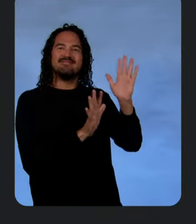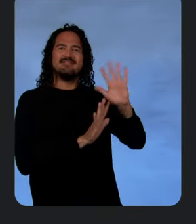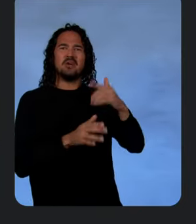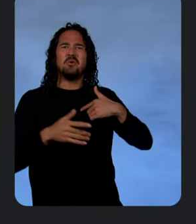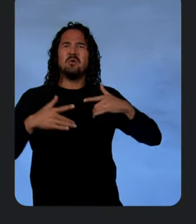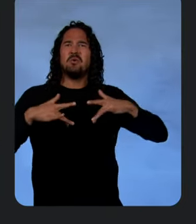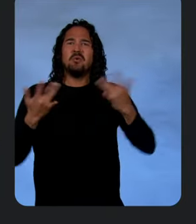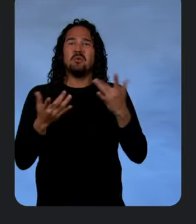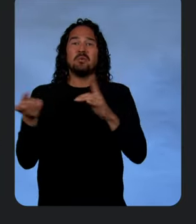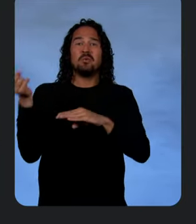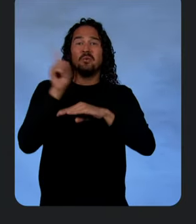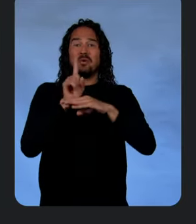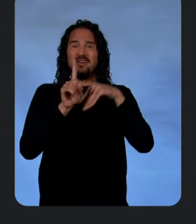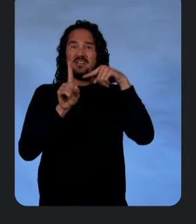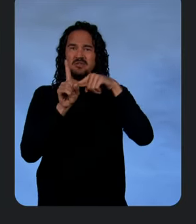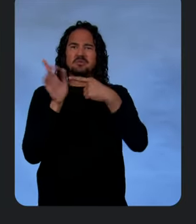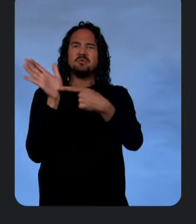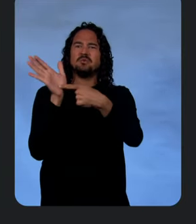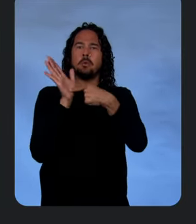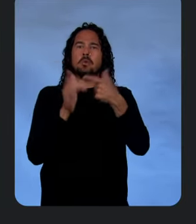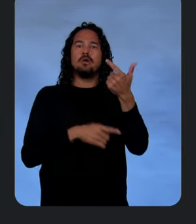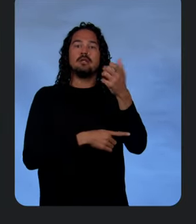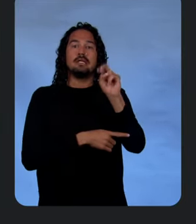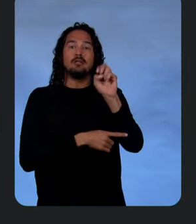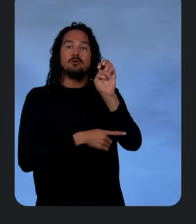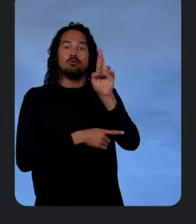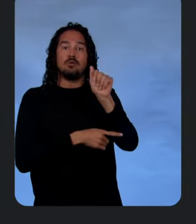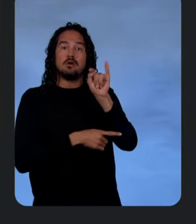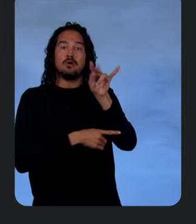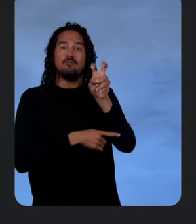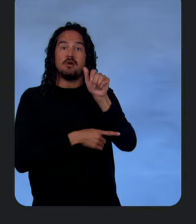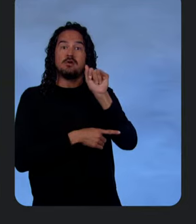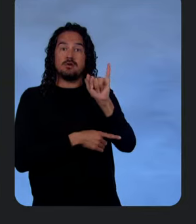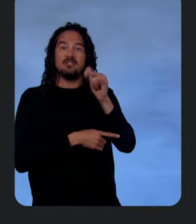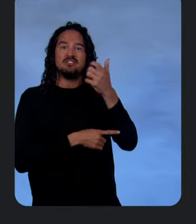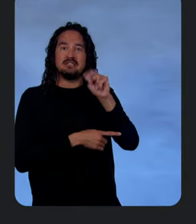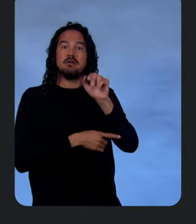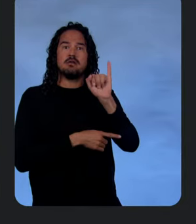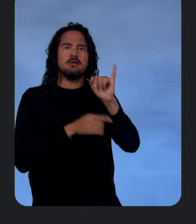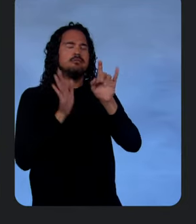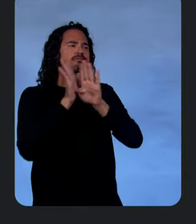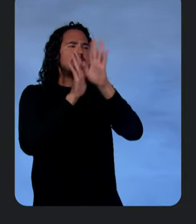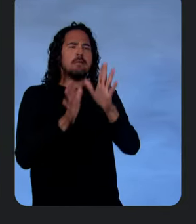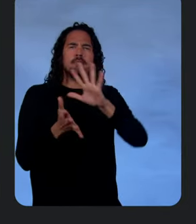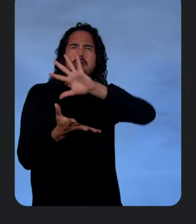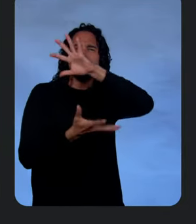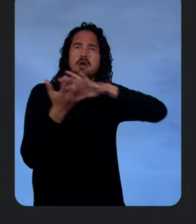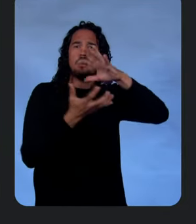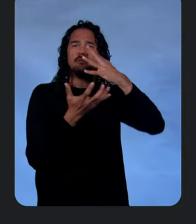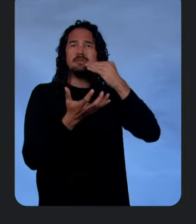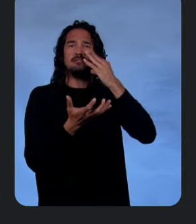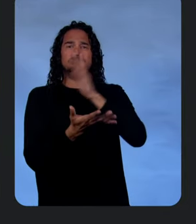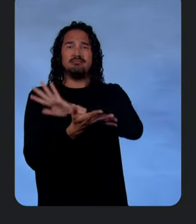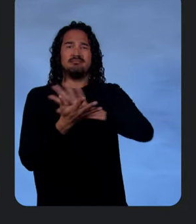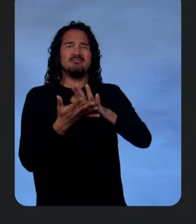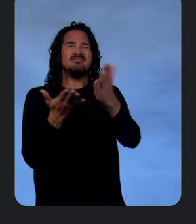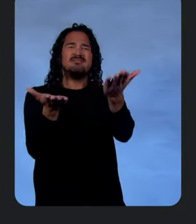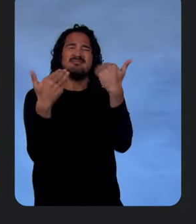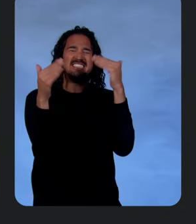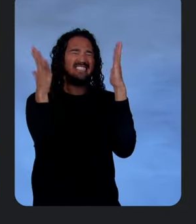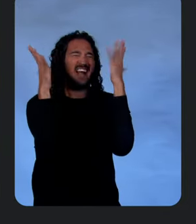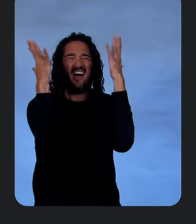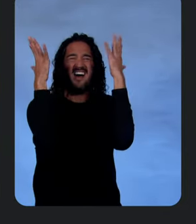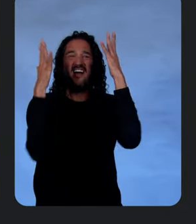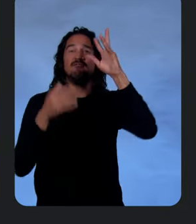stage to show us generative AI for the developer across the entire cloud experience. So give me a big Vegas welcome to Vice President and